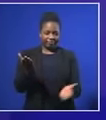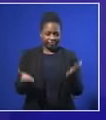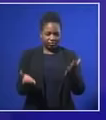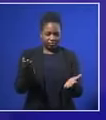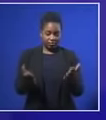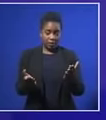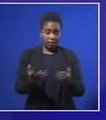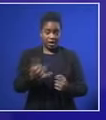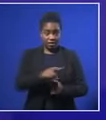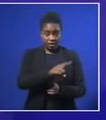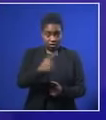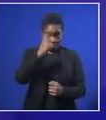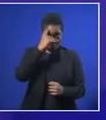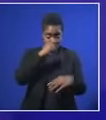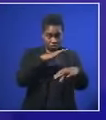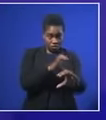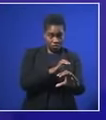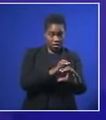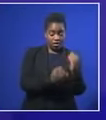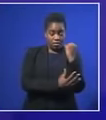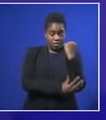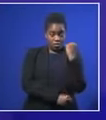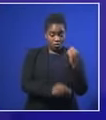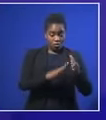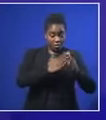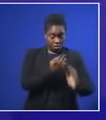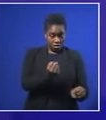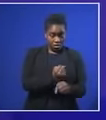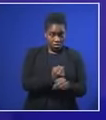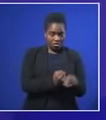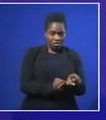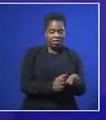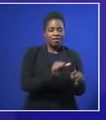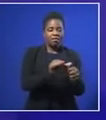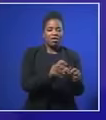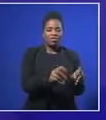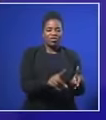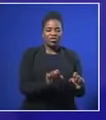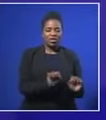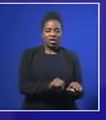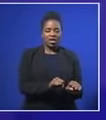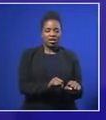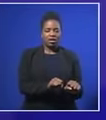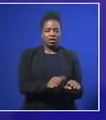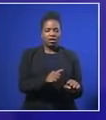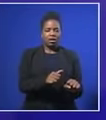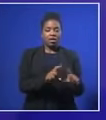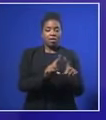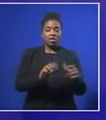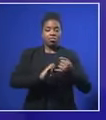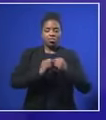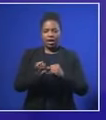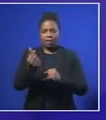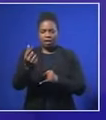If you're trying to manoeuvre to have the right sponsor and the